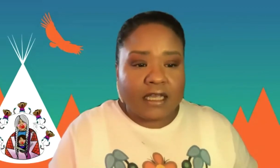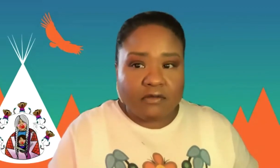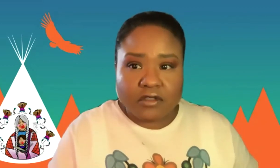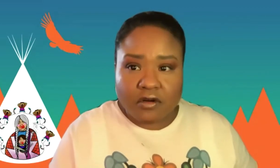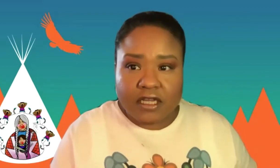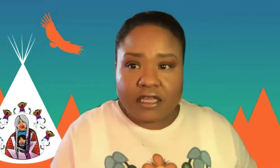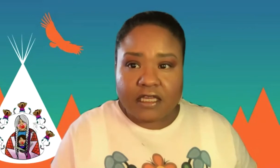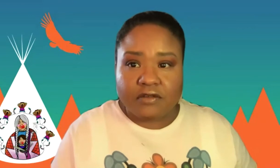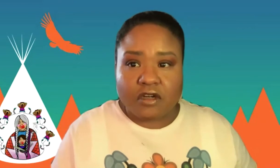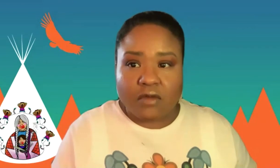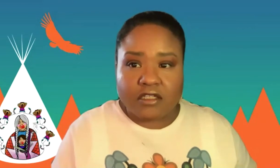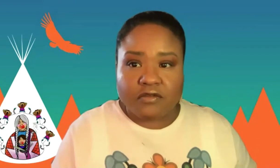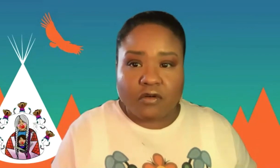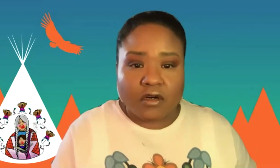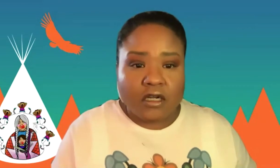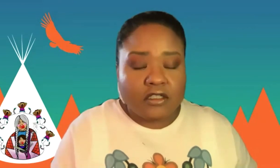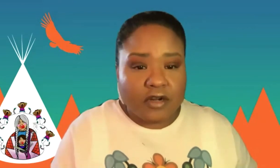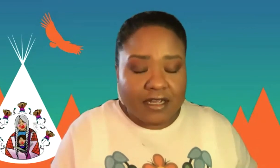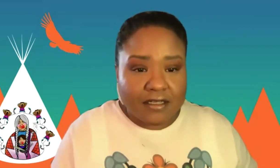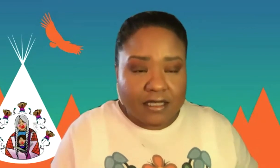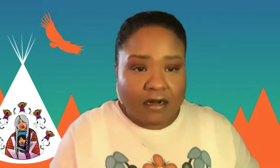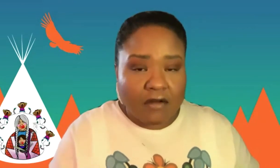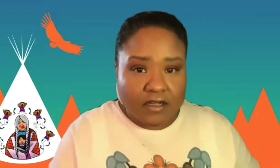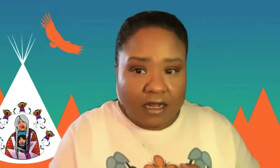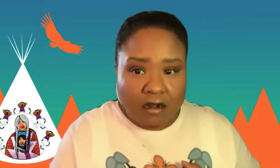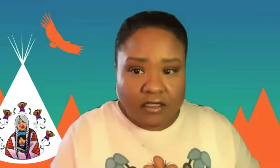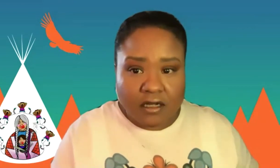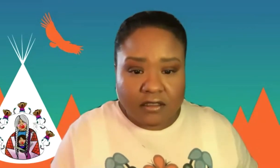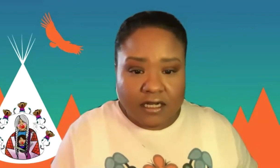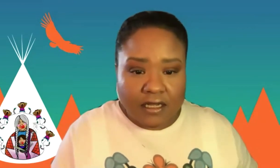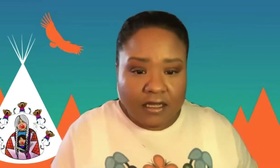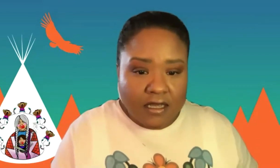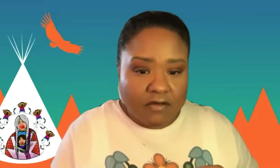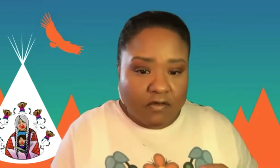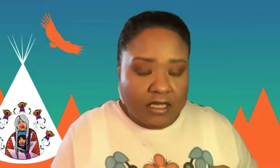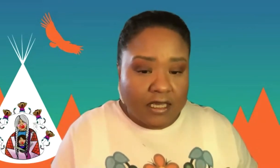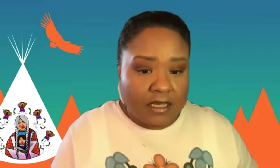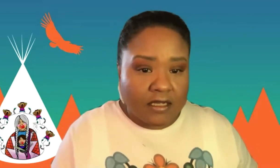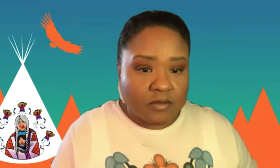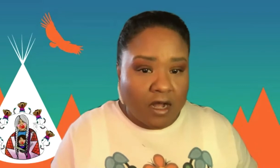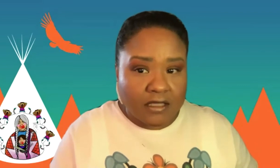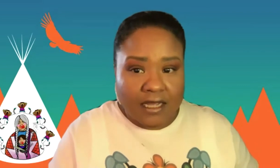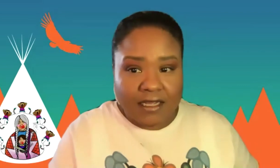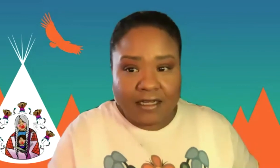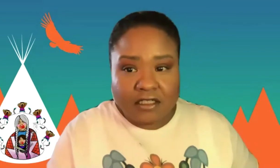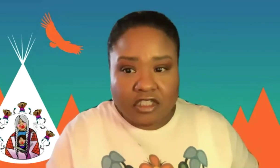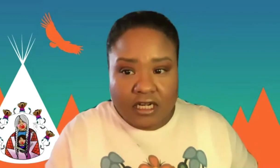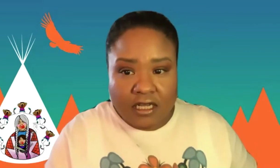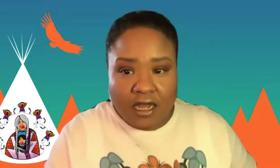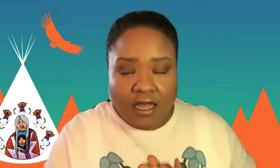again, Rose Creek, thank you so much for joining us and offering that honor song today. If we can spotlight